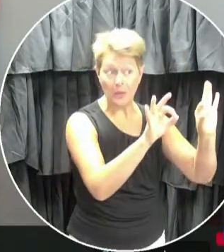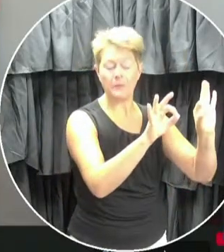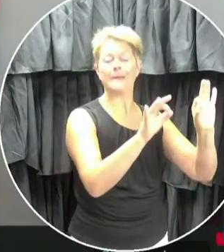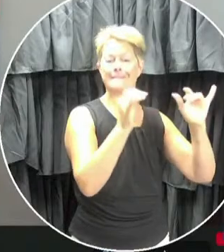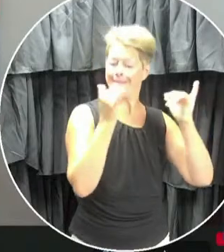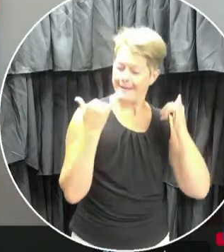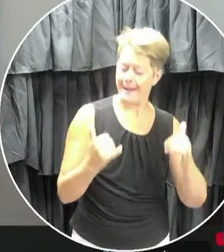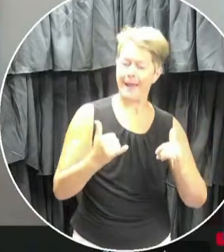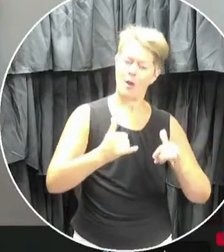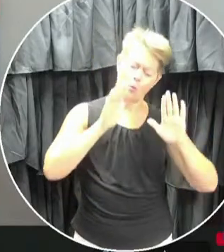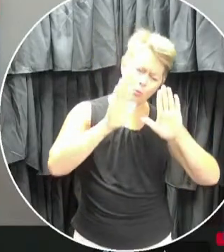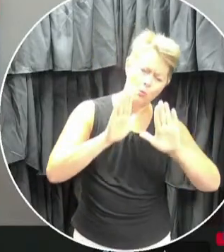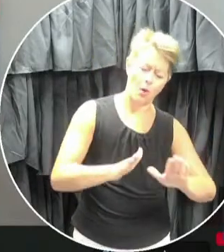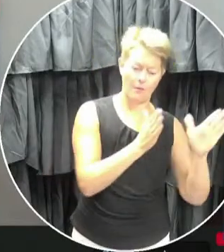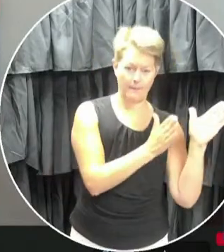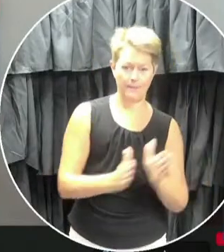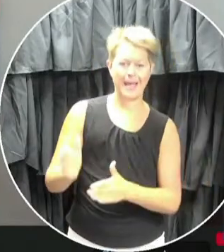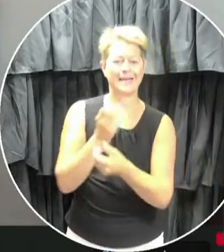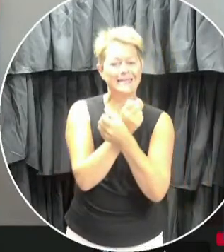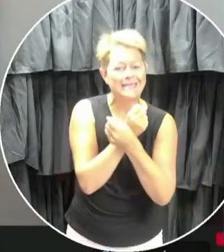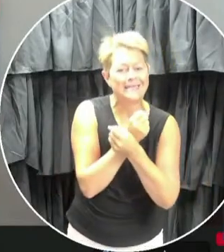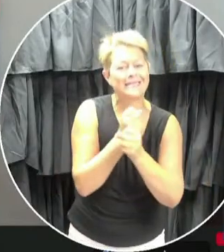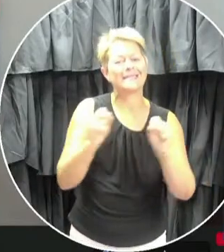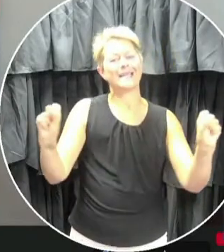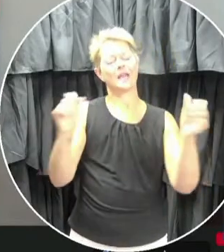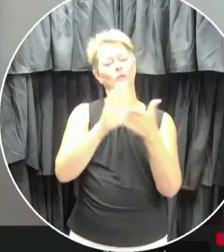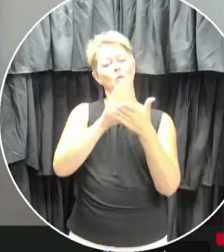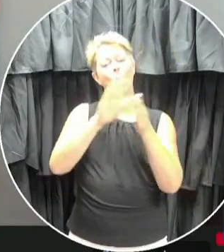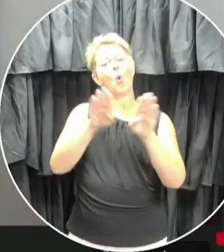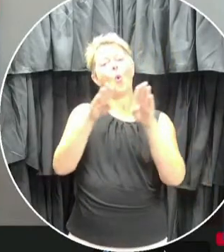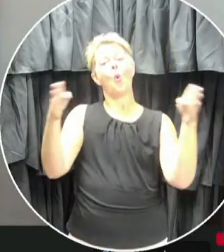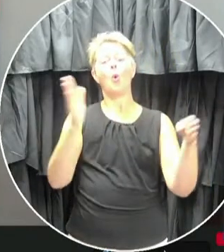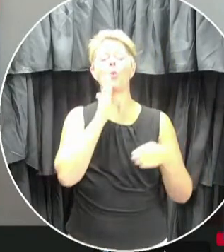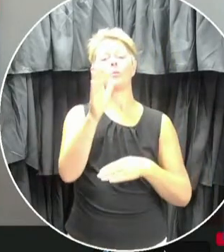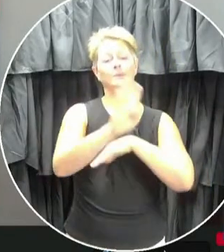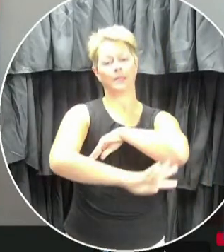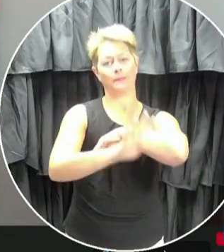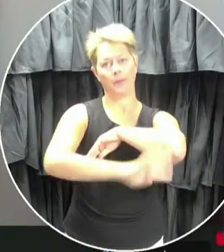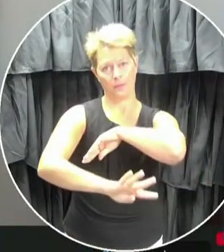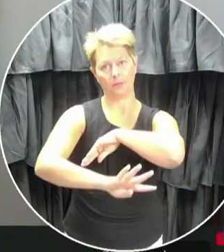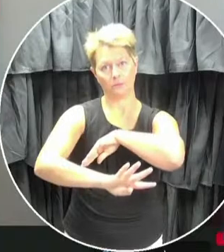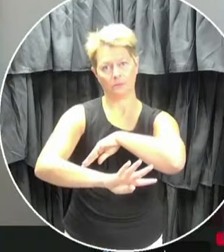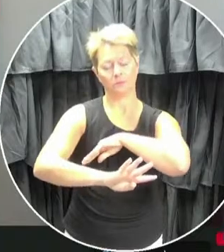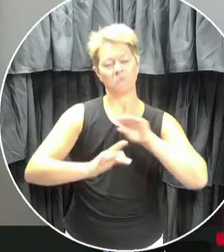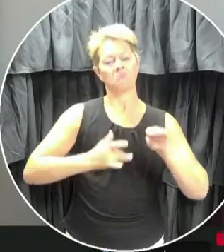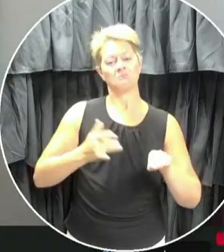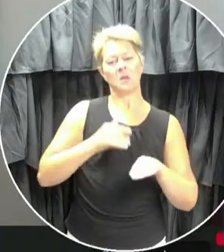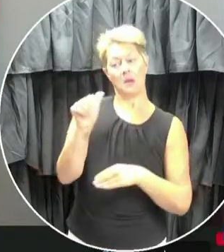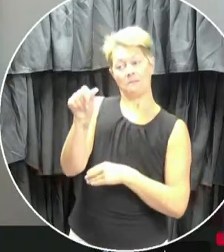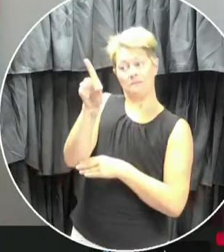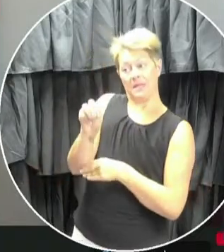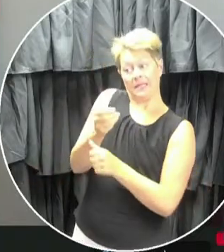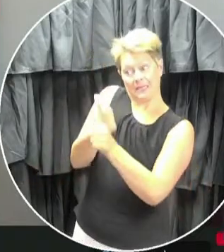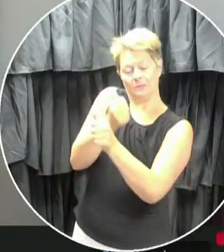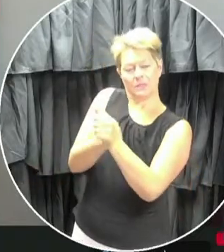reopening in September, a safe school reopening in September, and we are confident our administrators will be ready to implement it on a school-by-school